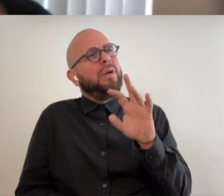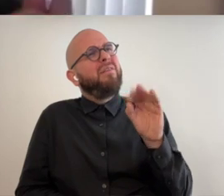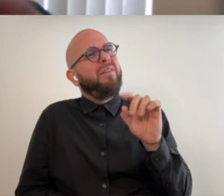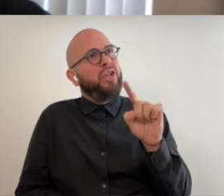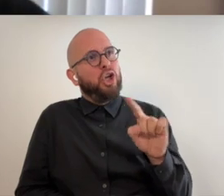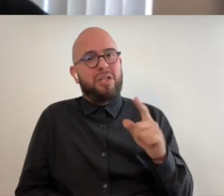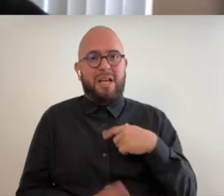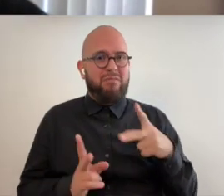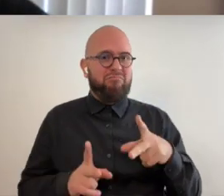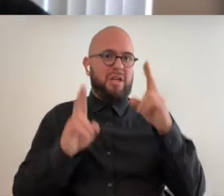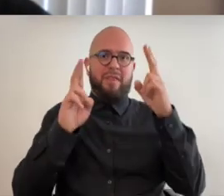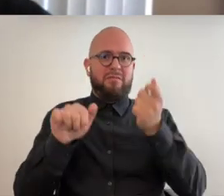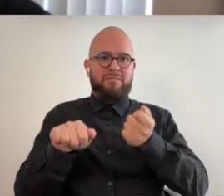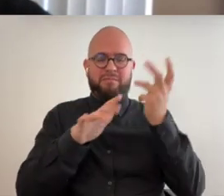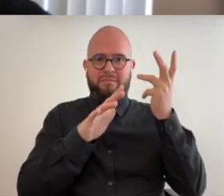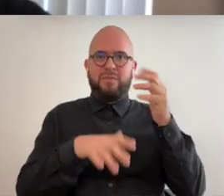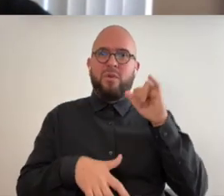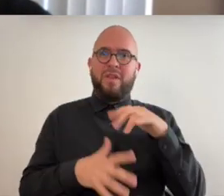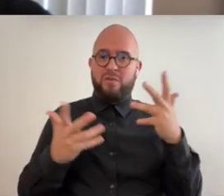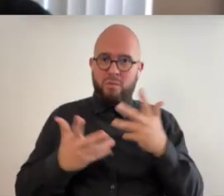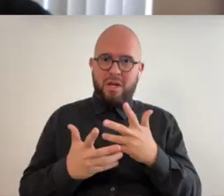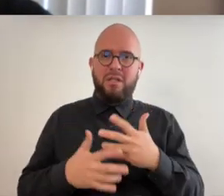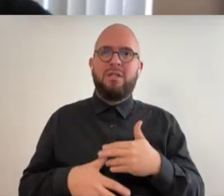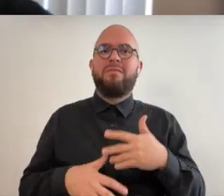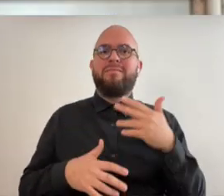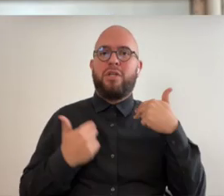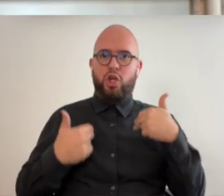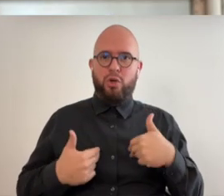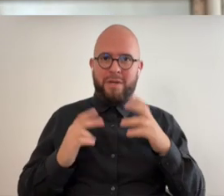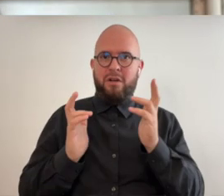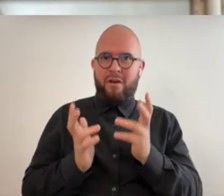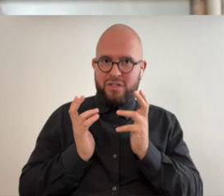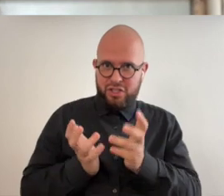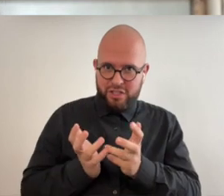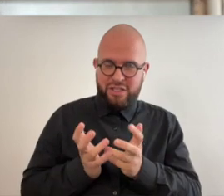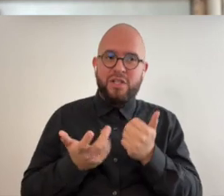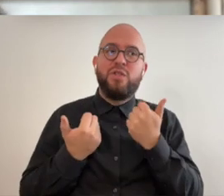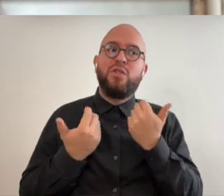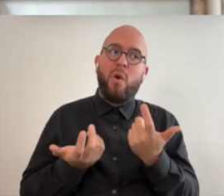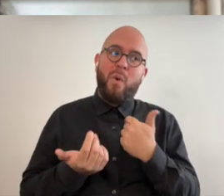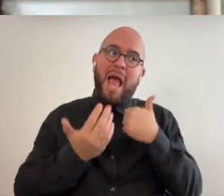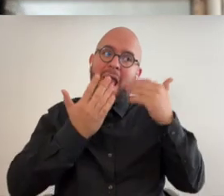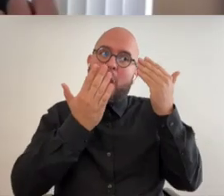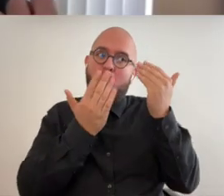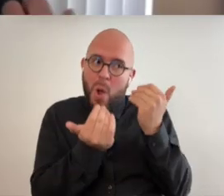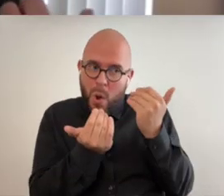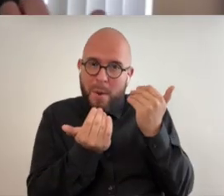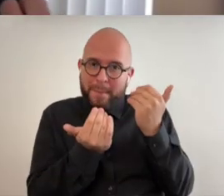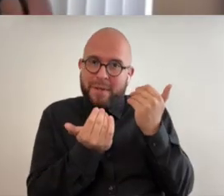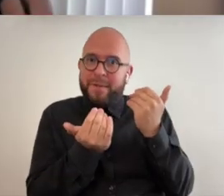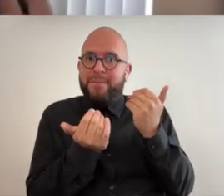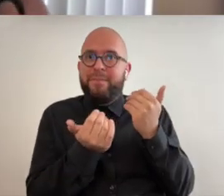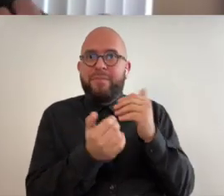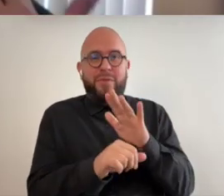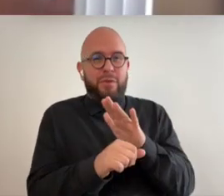that is the zone where of human conversation perfect i'm hoping with this that this is something that